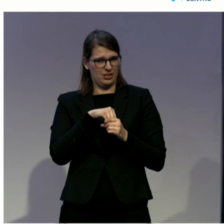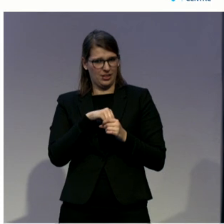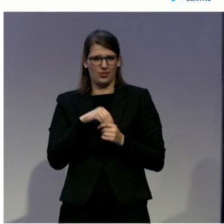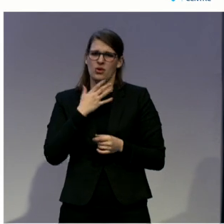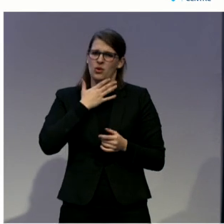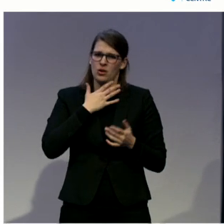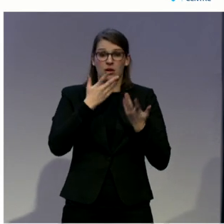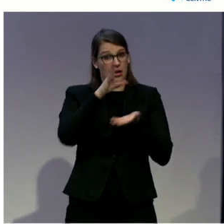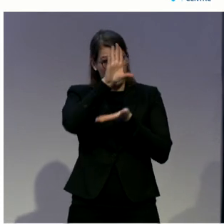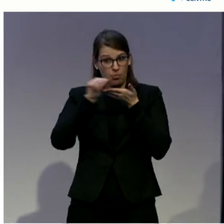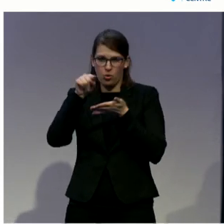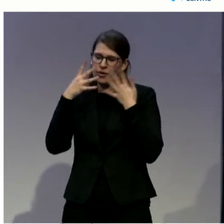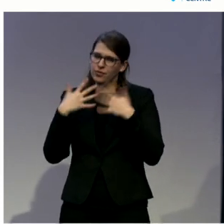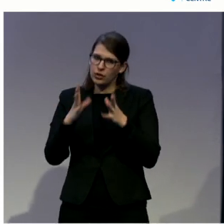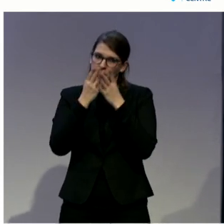a variety of different countries.